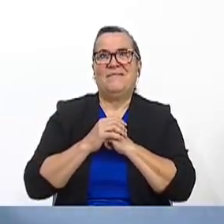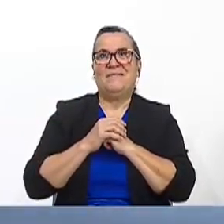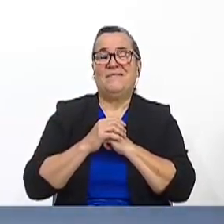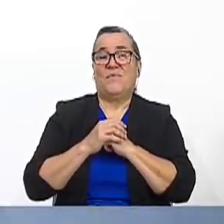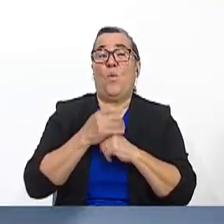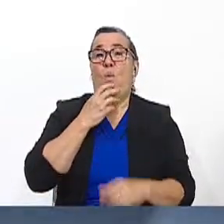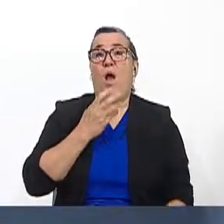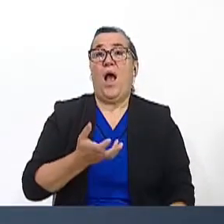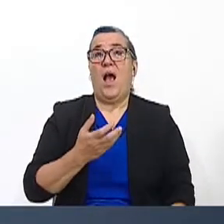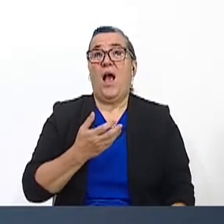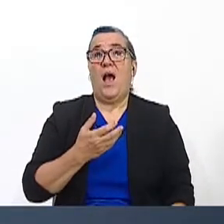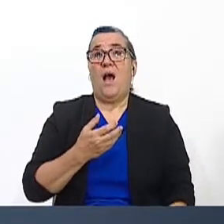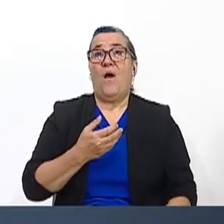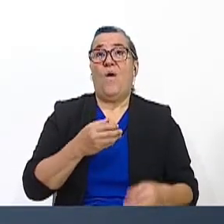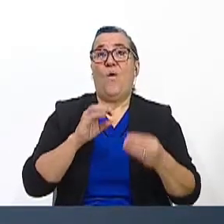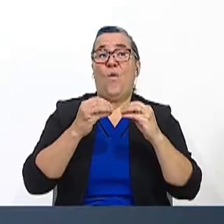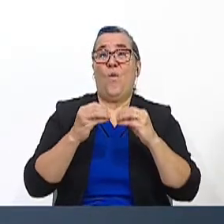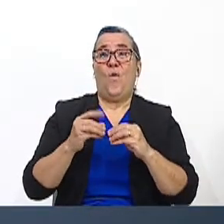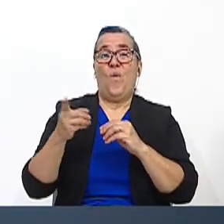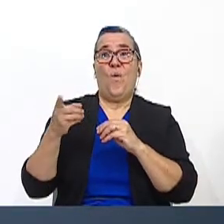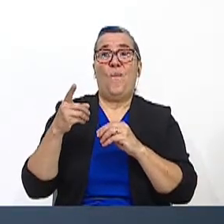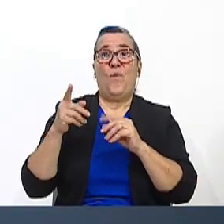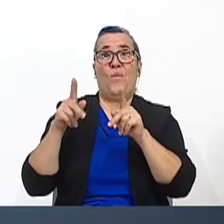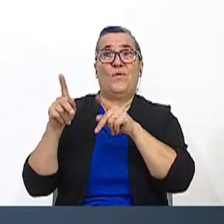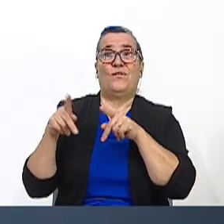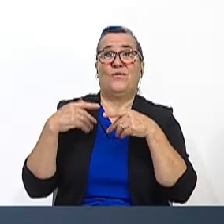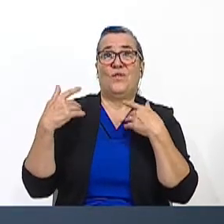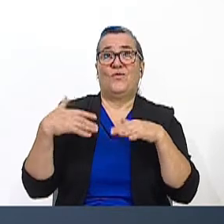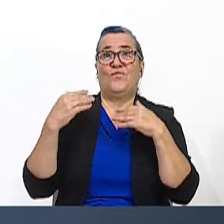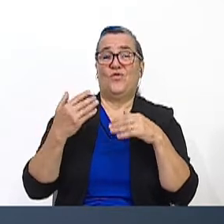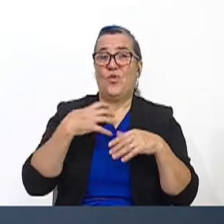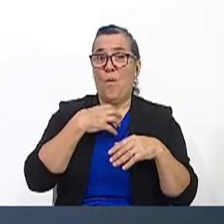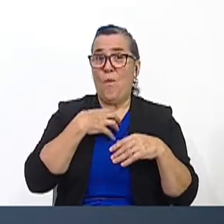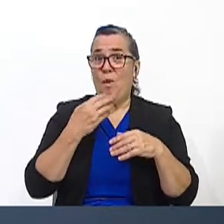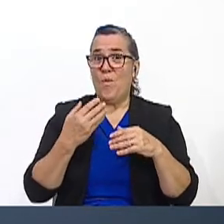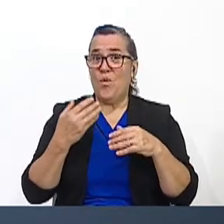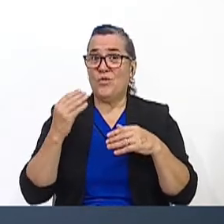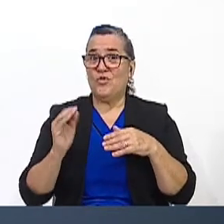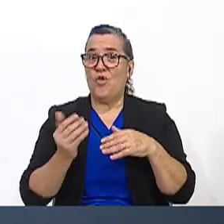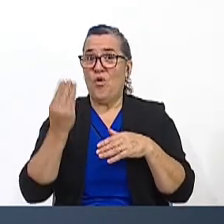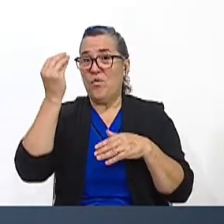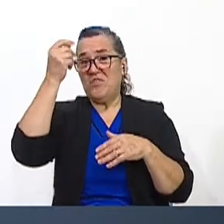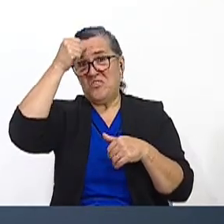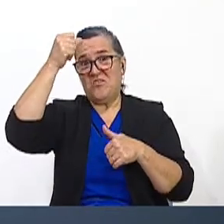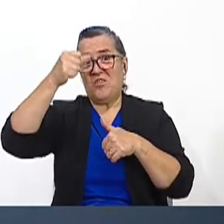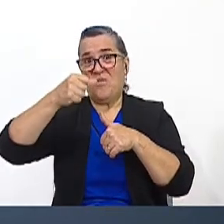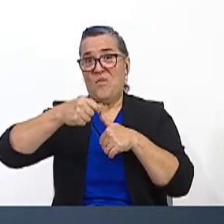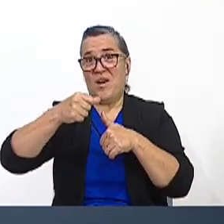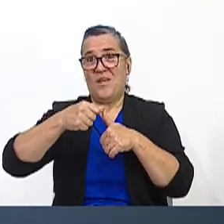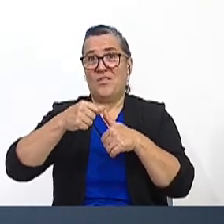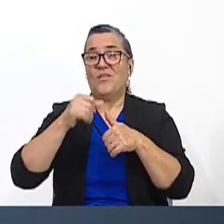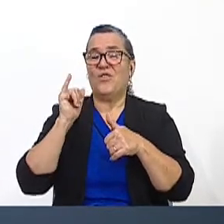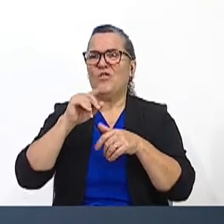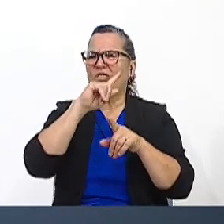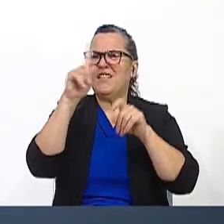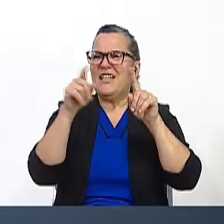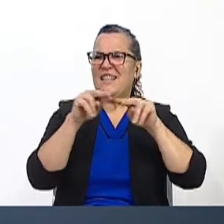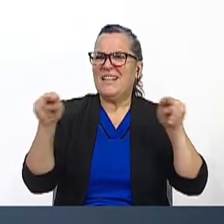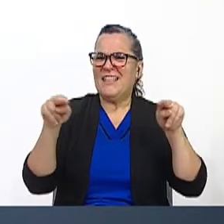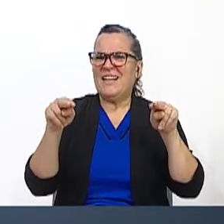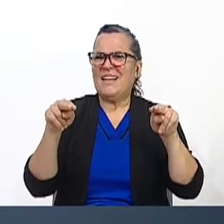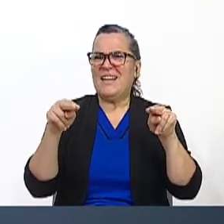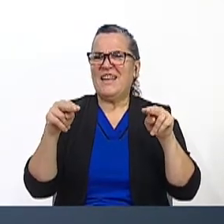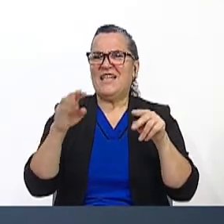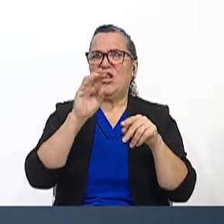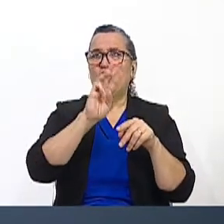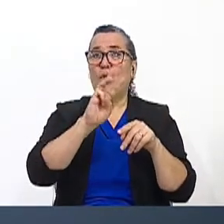Wow. Remember life without those? Want to put your own kids to the test? They don't remember. We put the interactive questionnaire online for you at